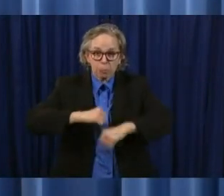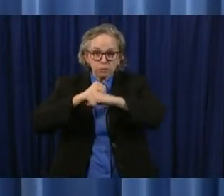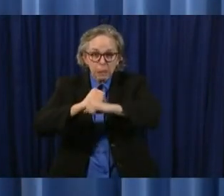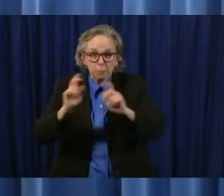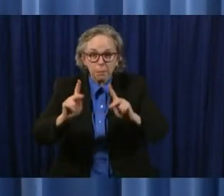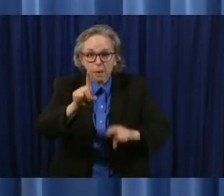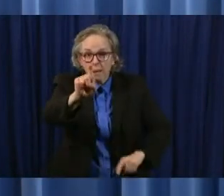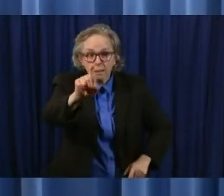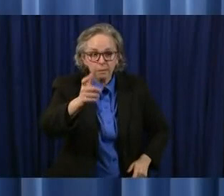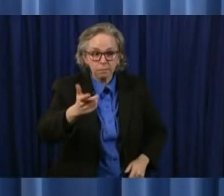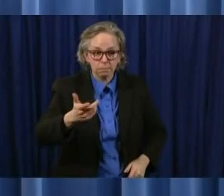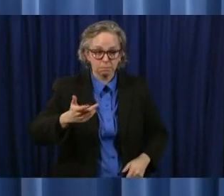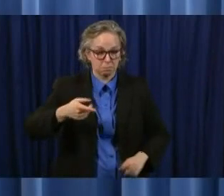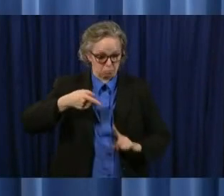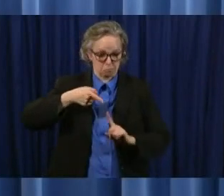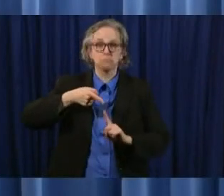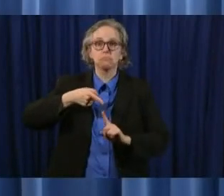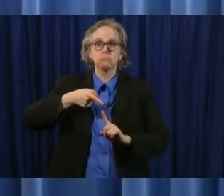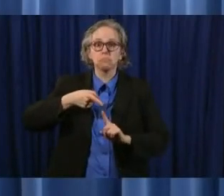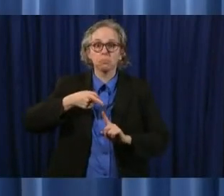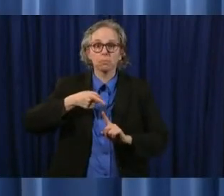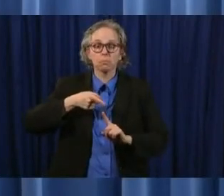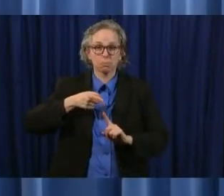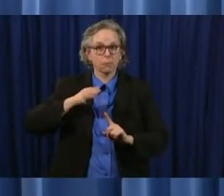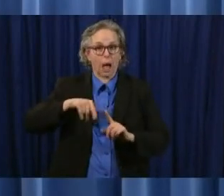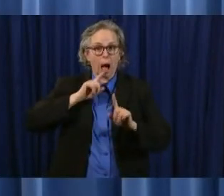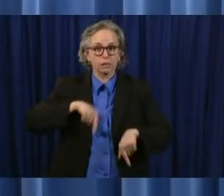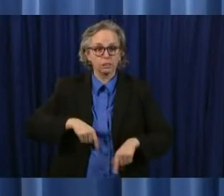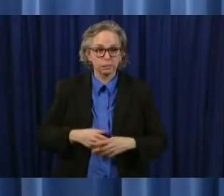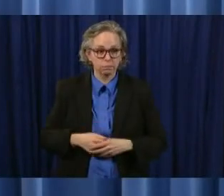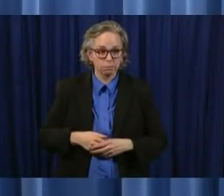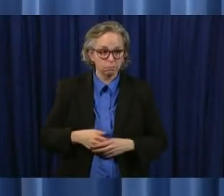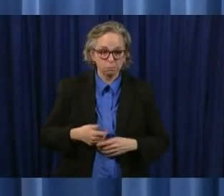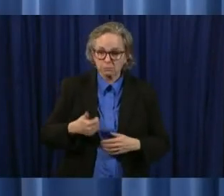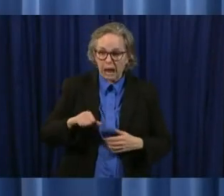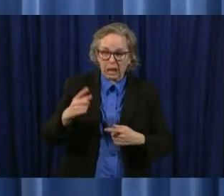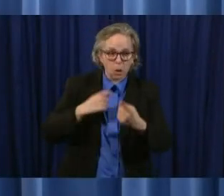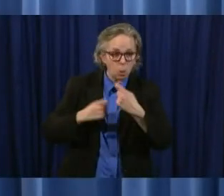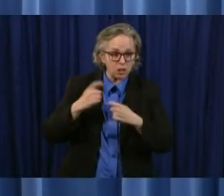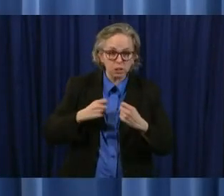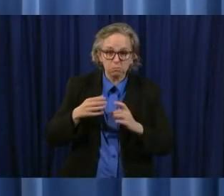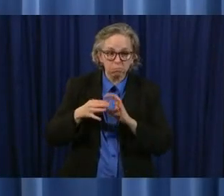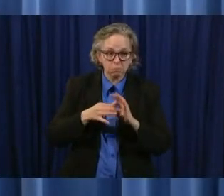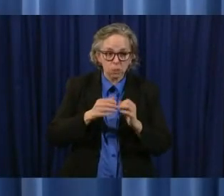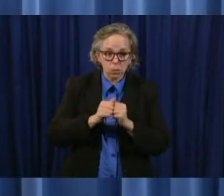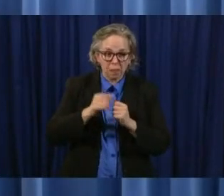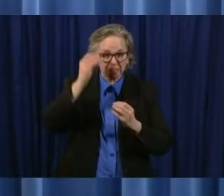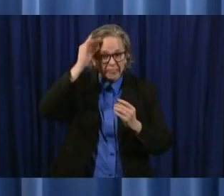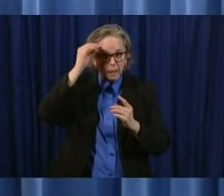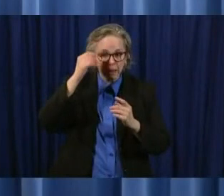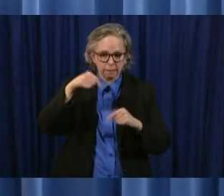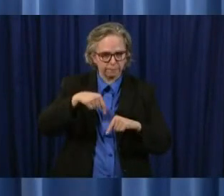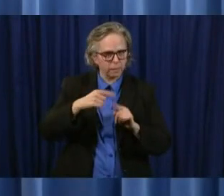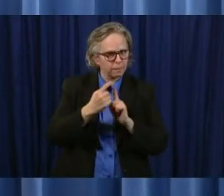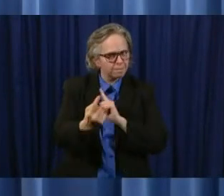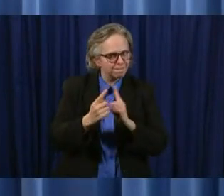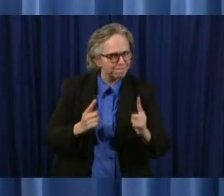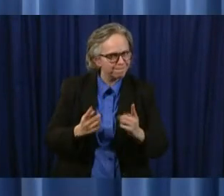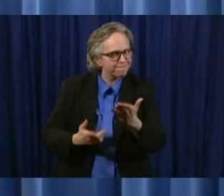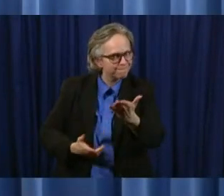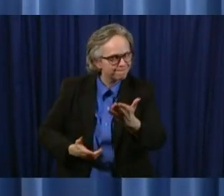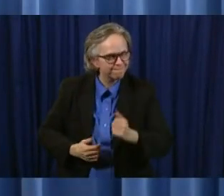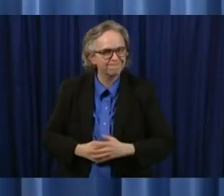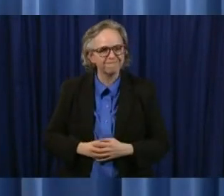whatever question we get asked that really is kind of how we have to look at this so if they as far as i'm